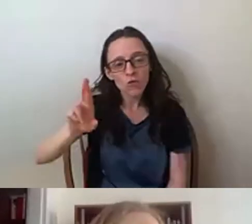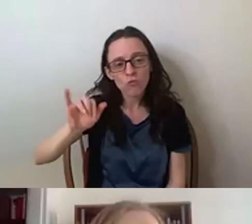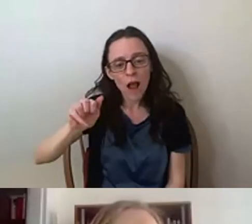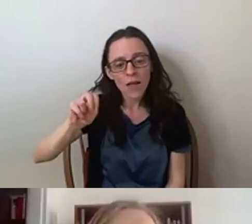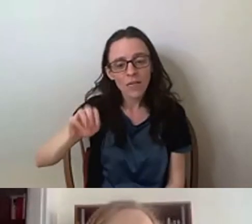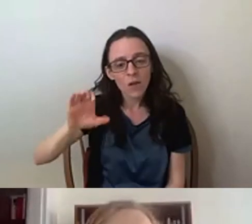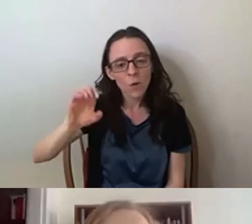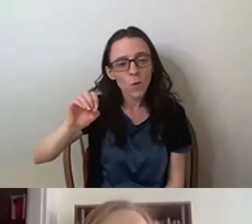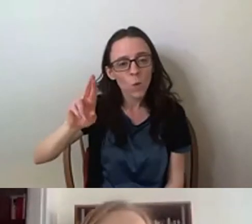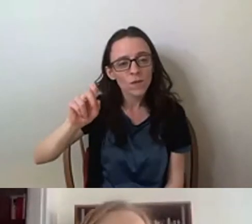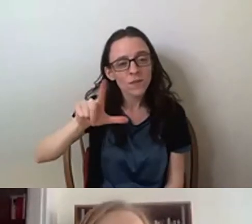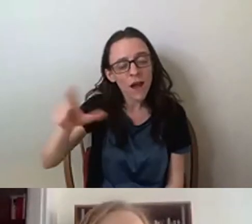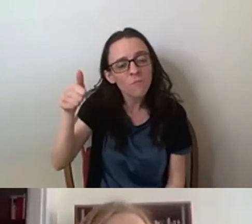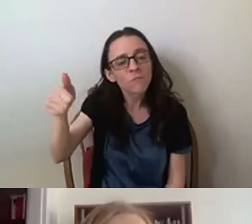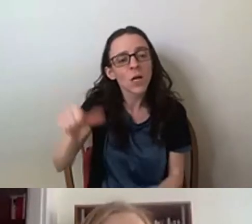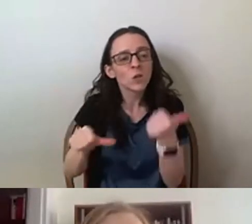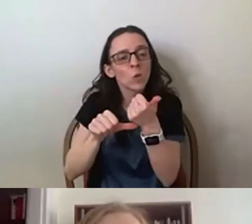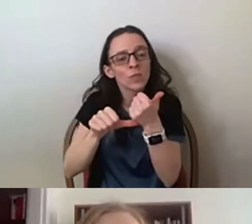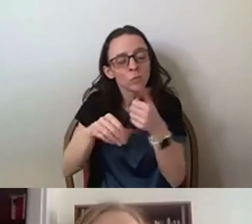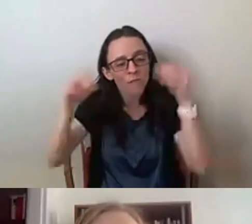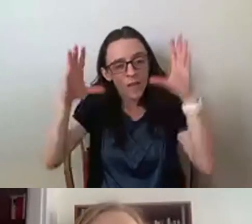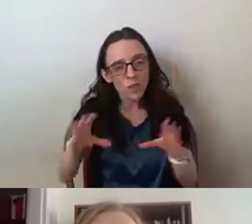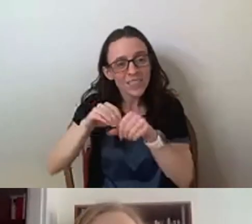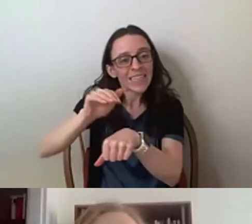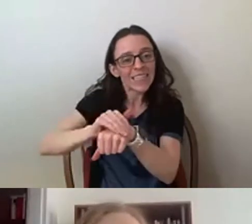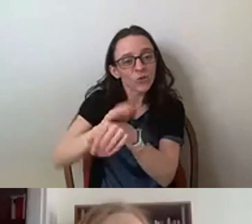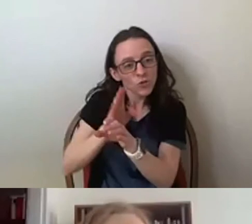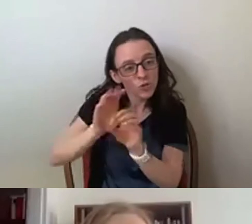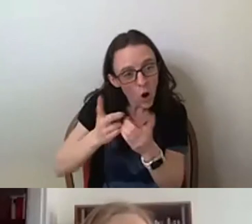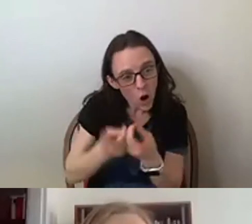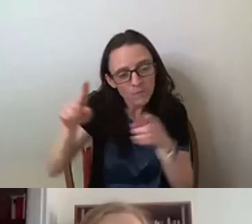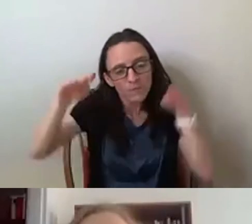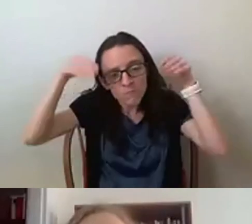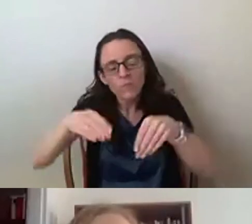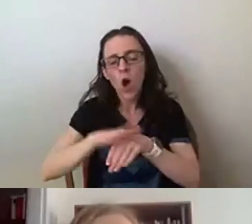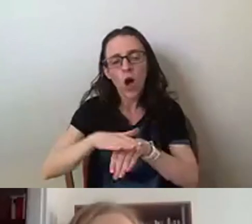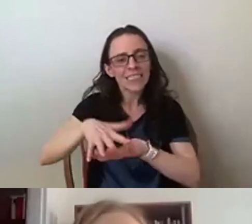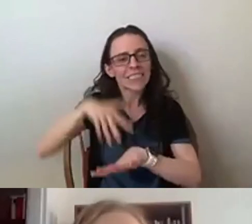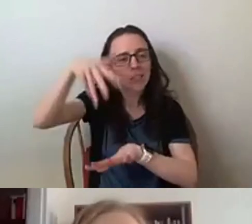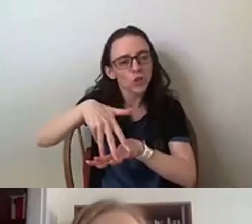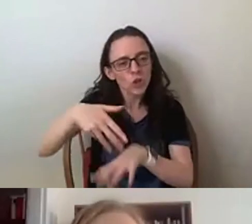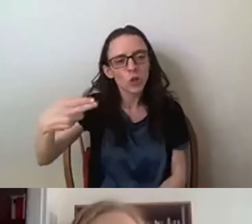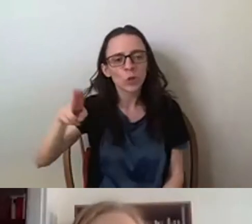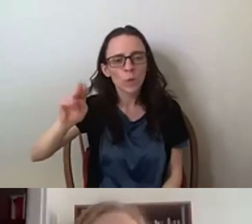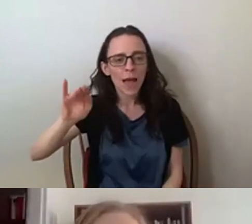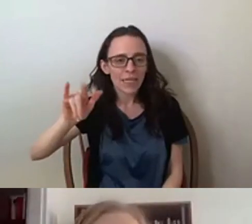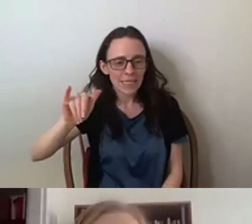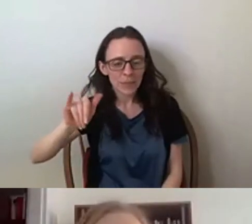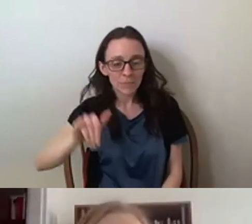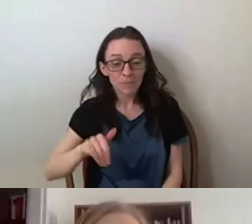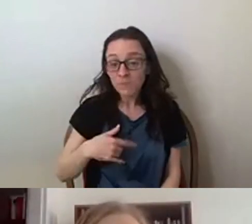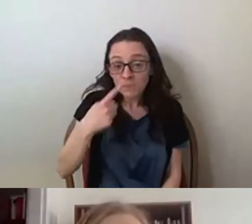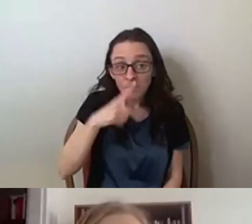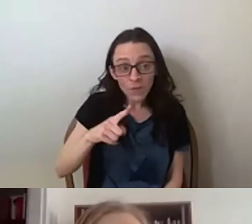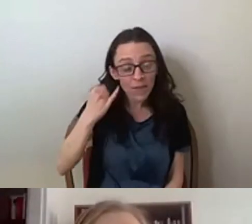professor in the English department with a particular focus on the digital humanities. Professor Cordell, can I turn over